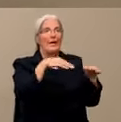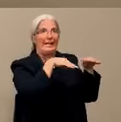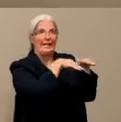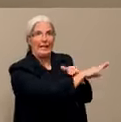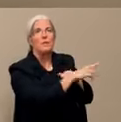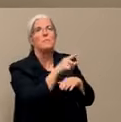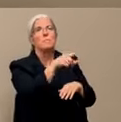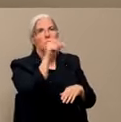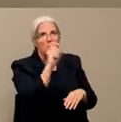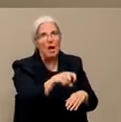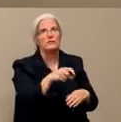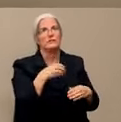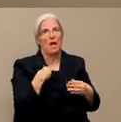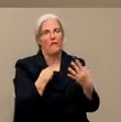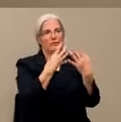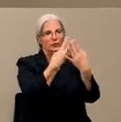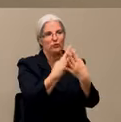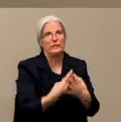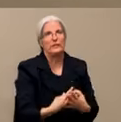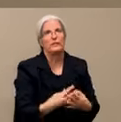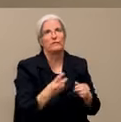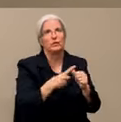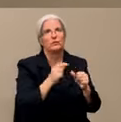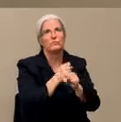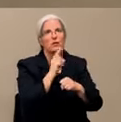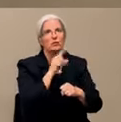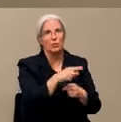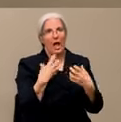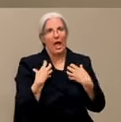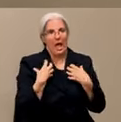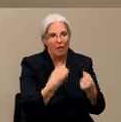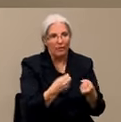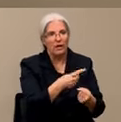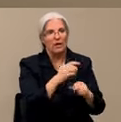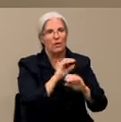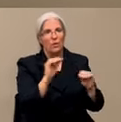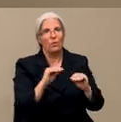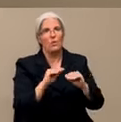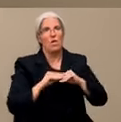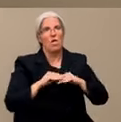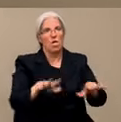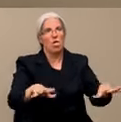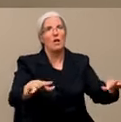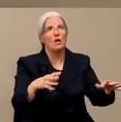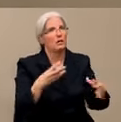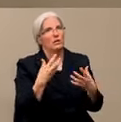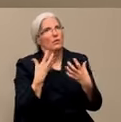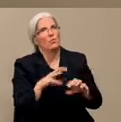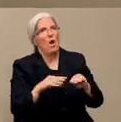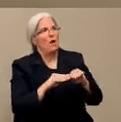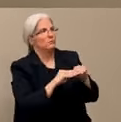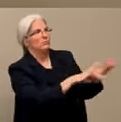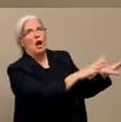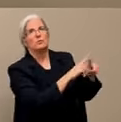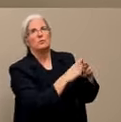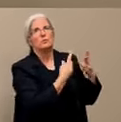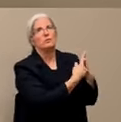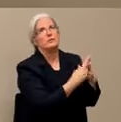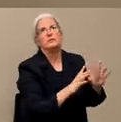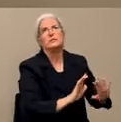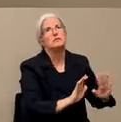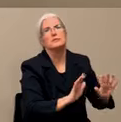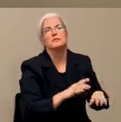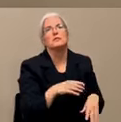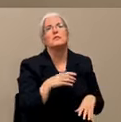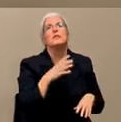screening to make sure that that vector does not enter into any of our facilities. And for our operations staff, the folks